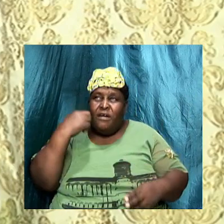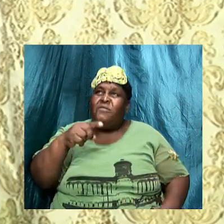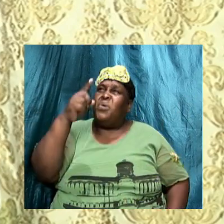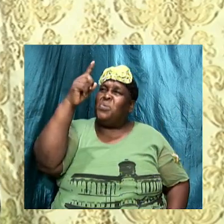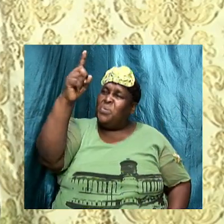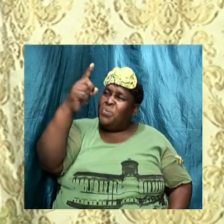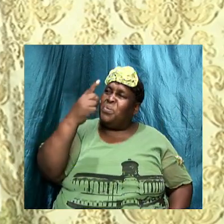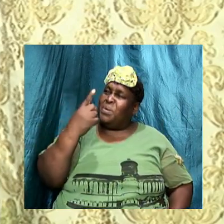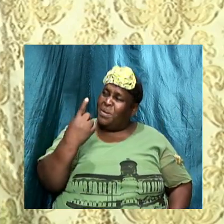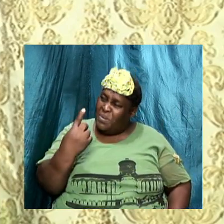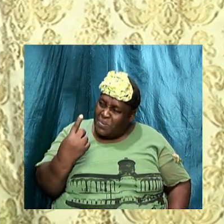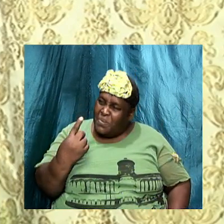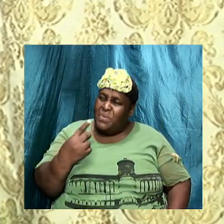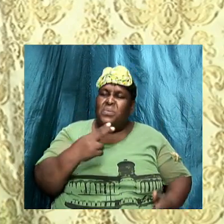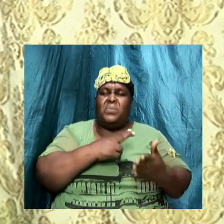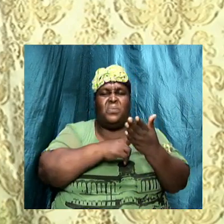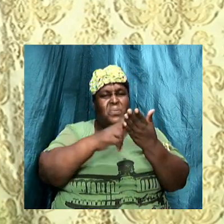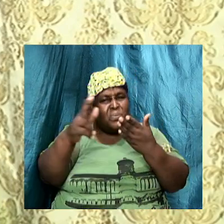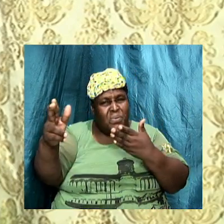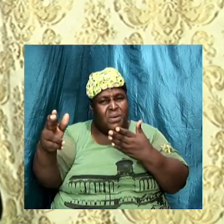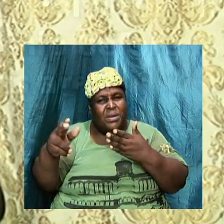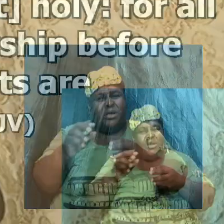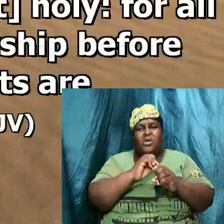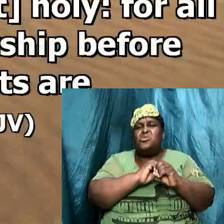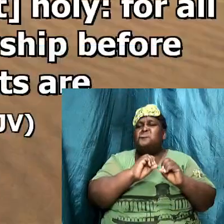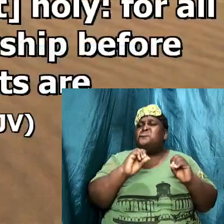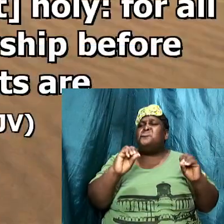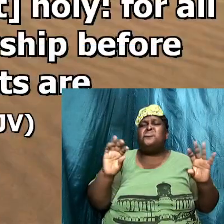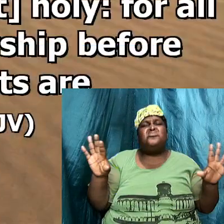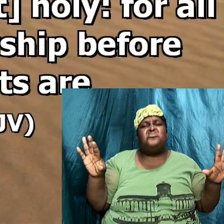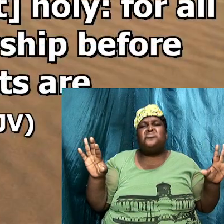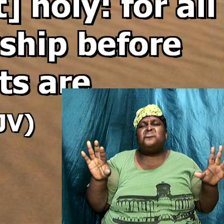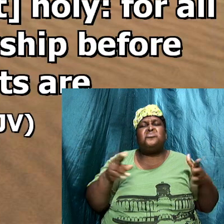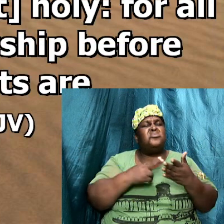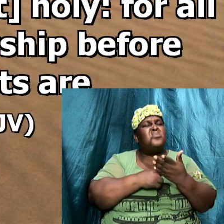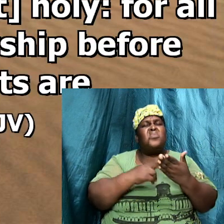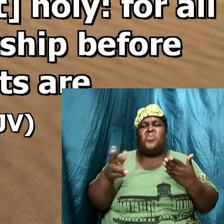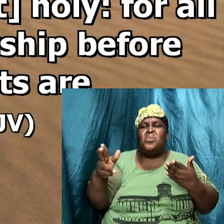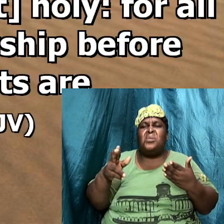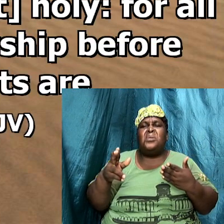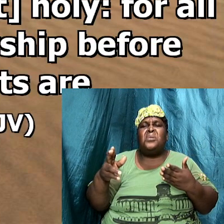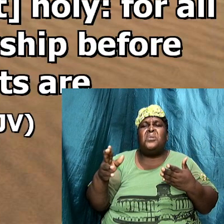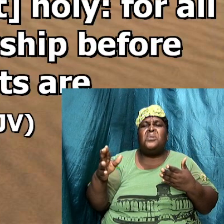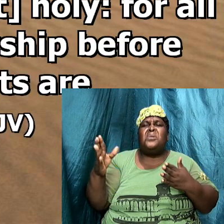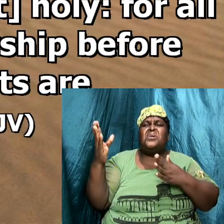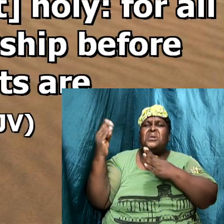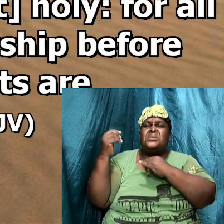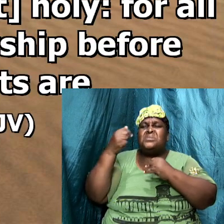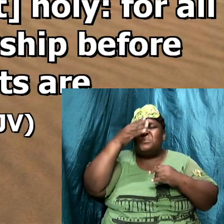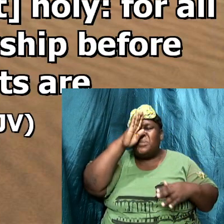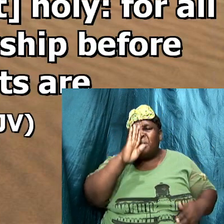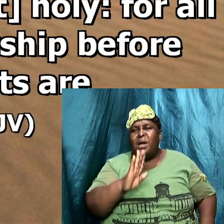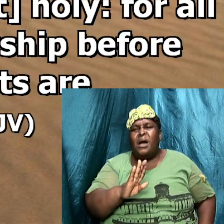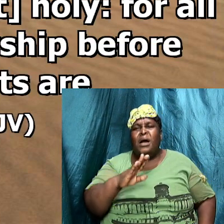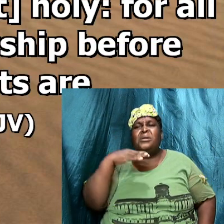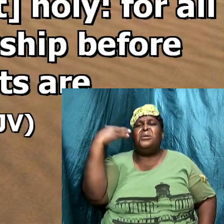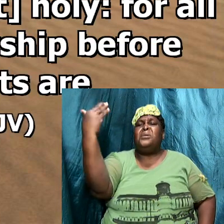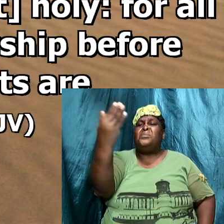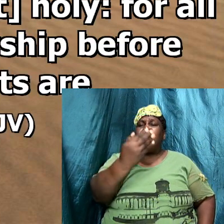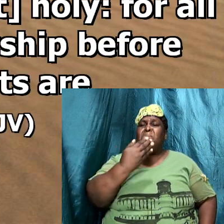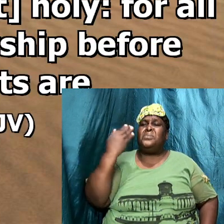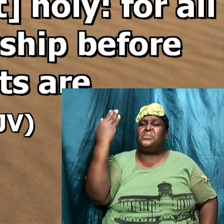alone are holy. Nothing is holy except God's presence